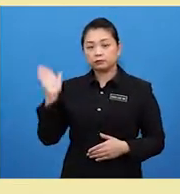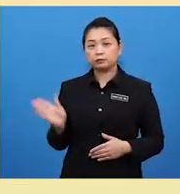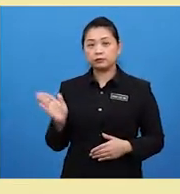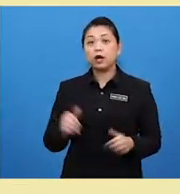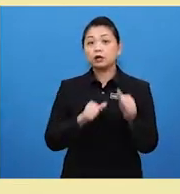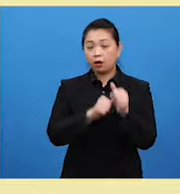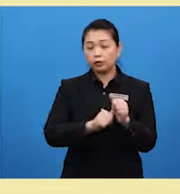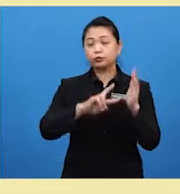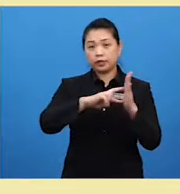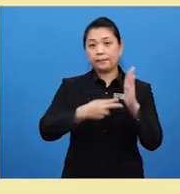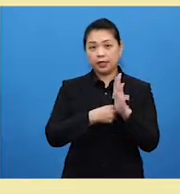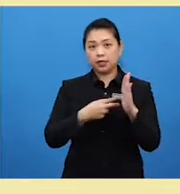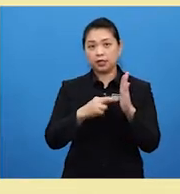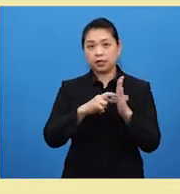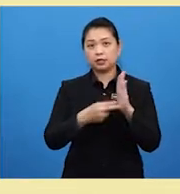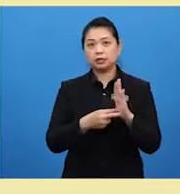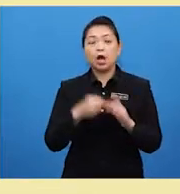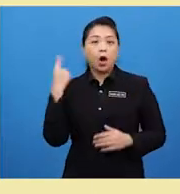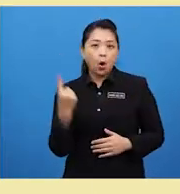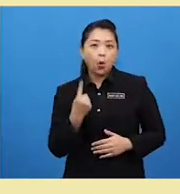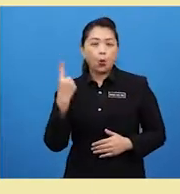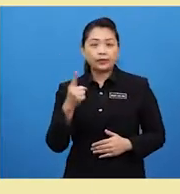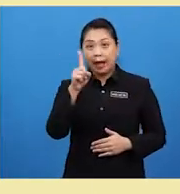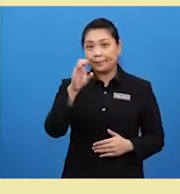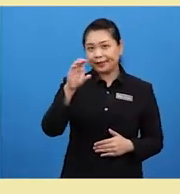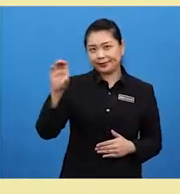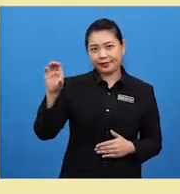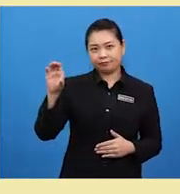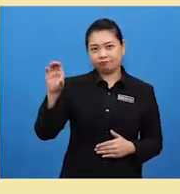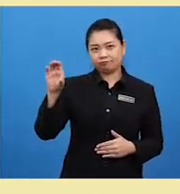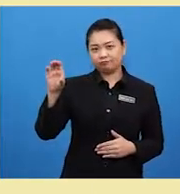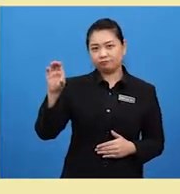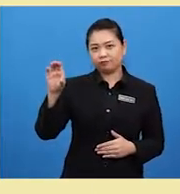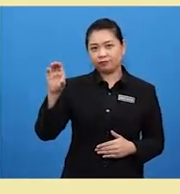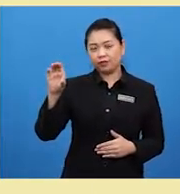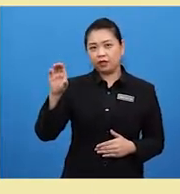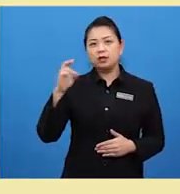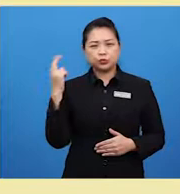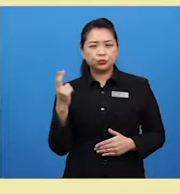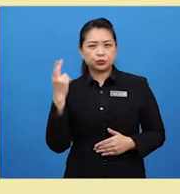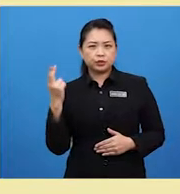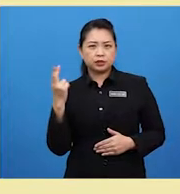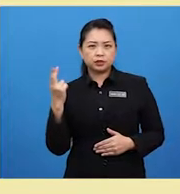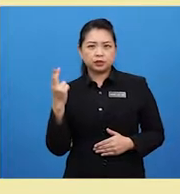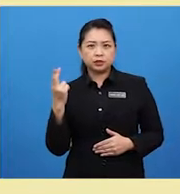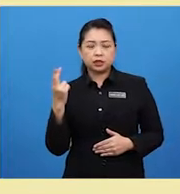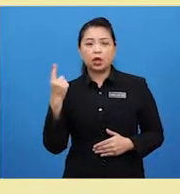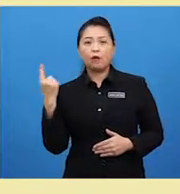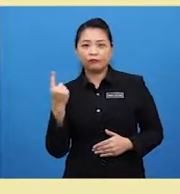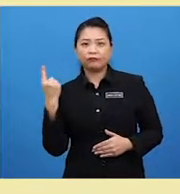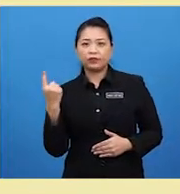their meaning. Always. Always. 100%. Usually. Often.